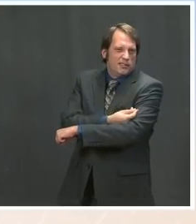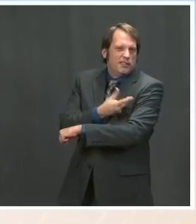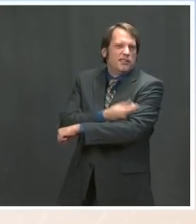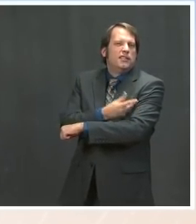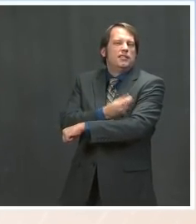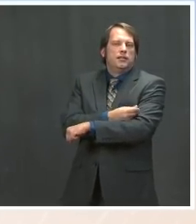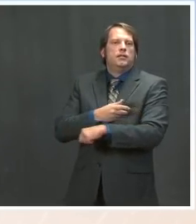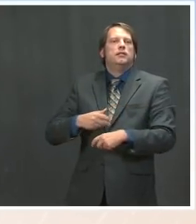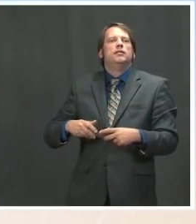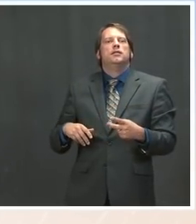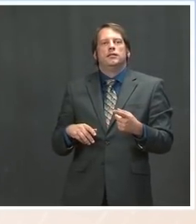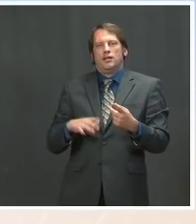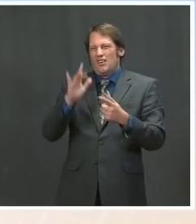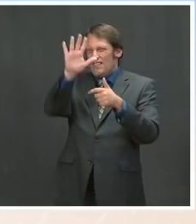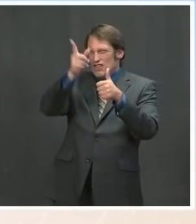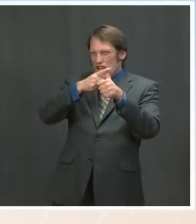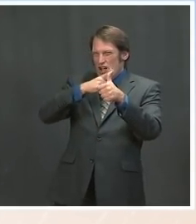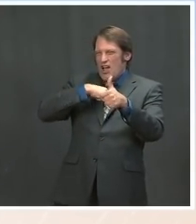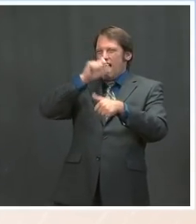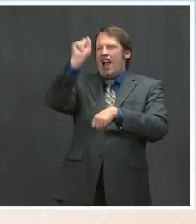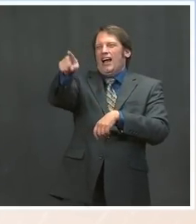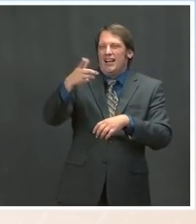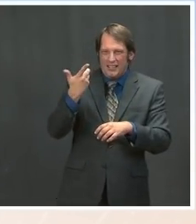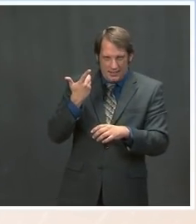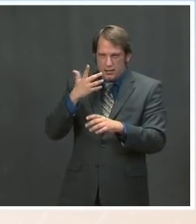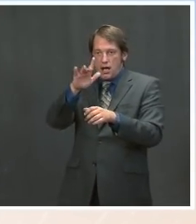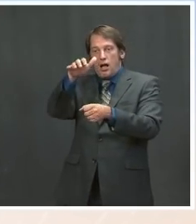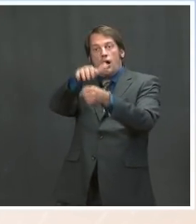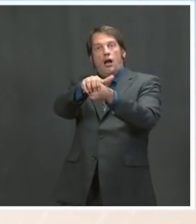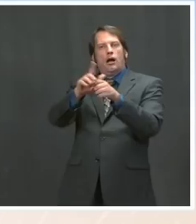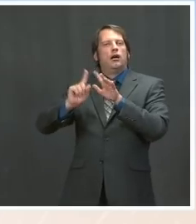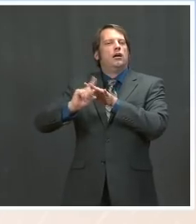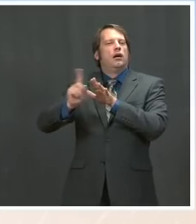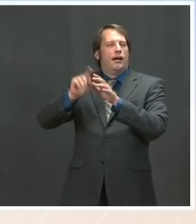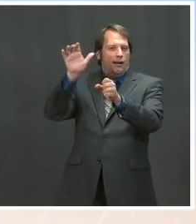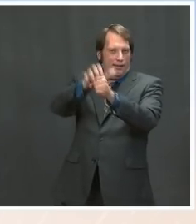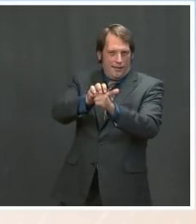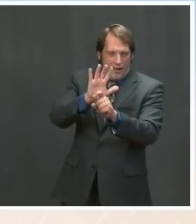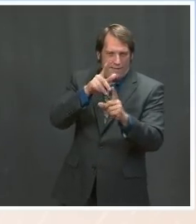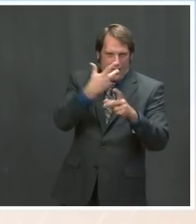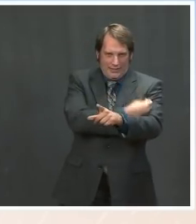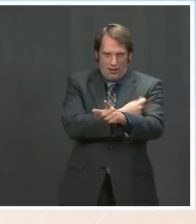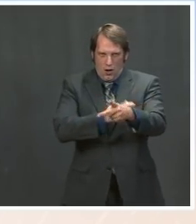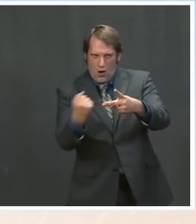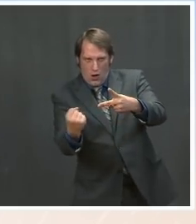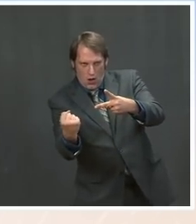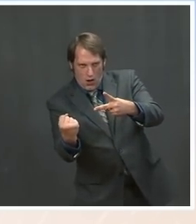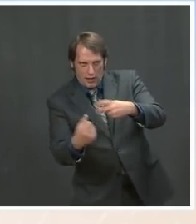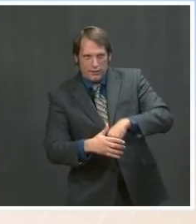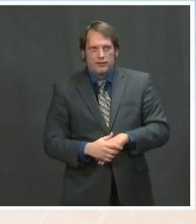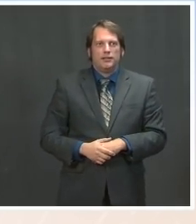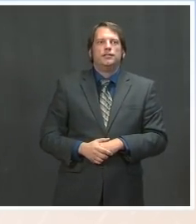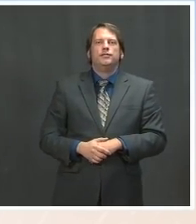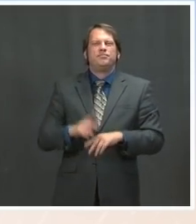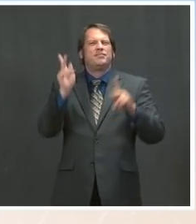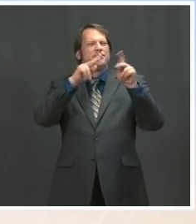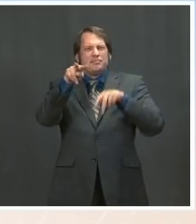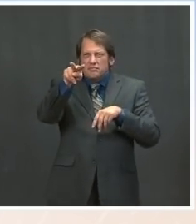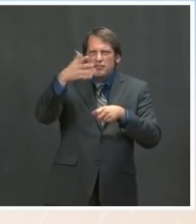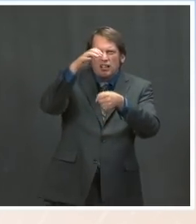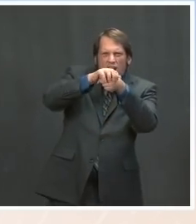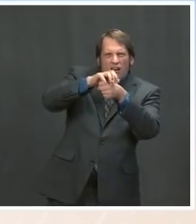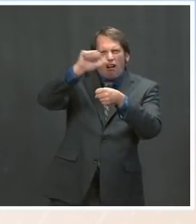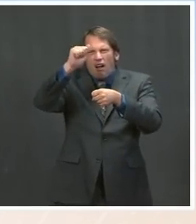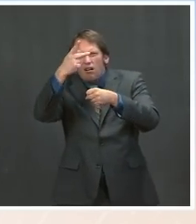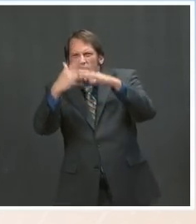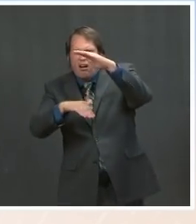said that the issue about the cap statement on Friday was not clearly understood by some people. Would some of the President's Democratic allies